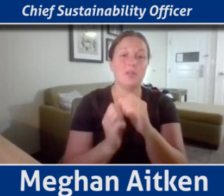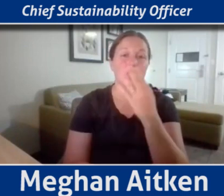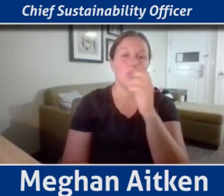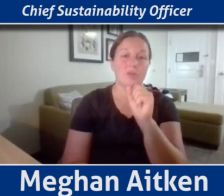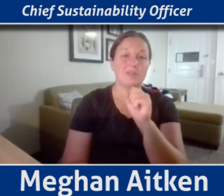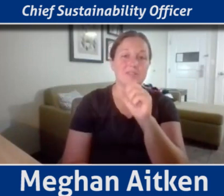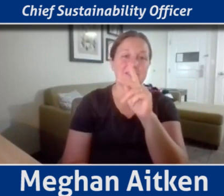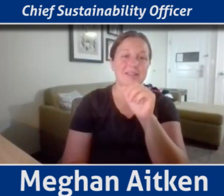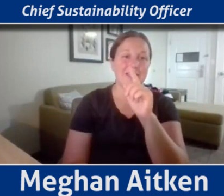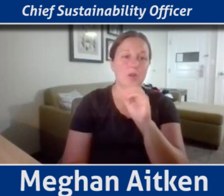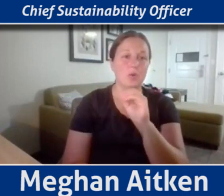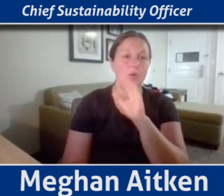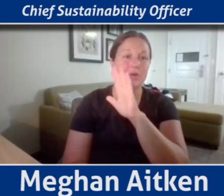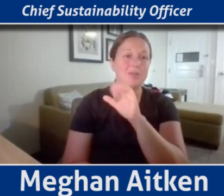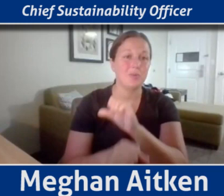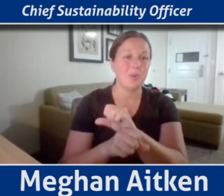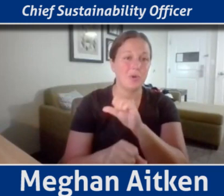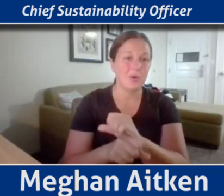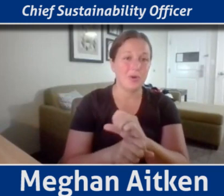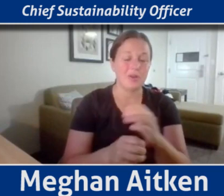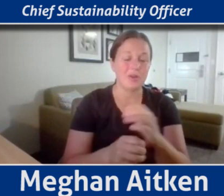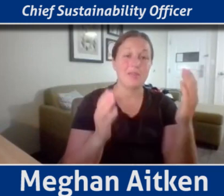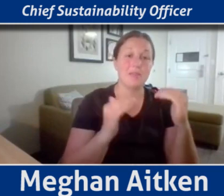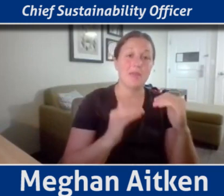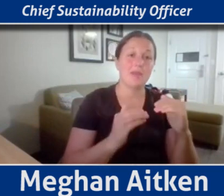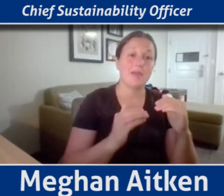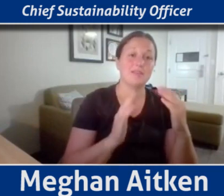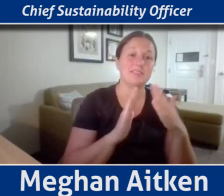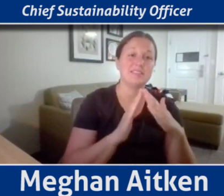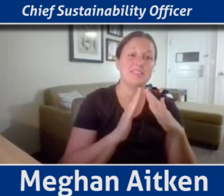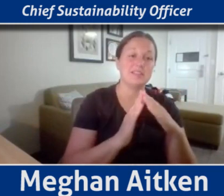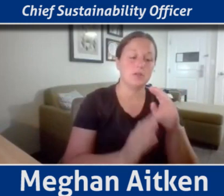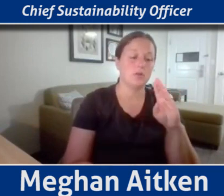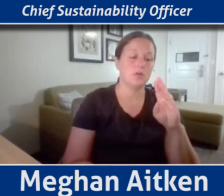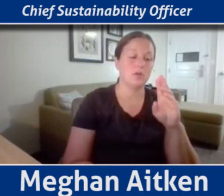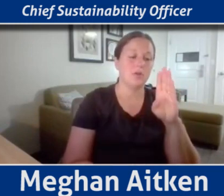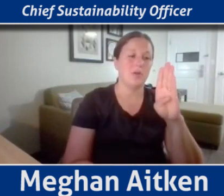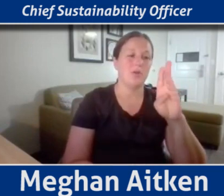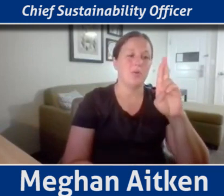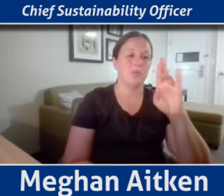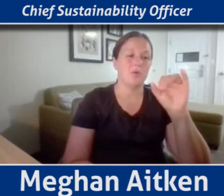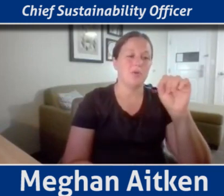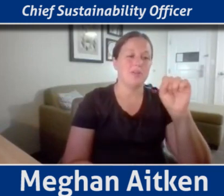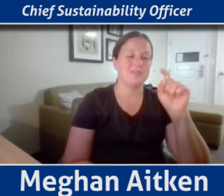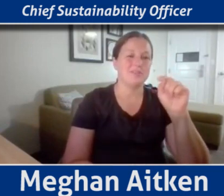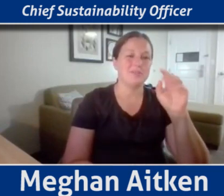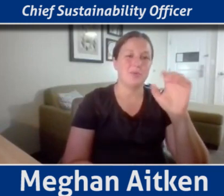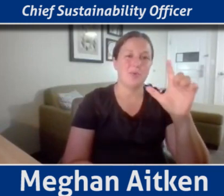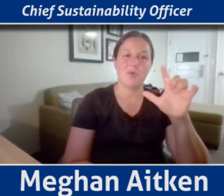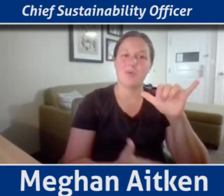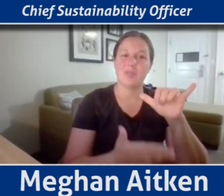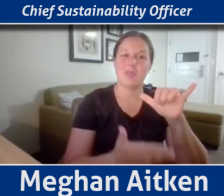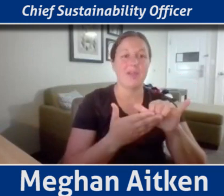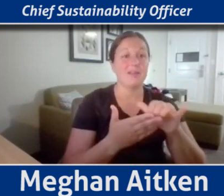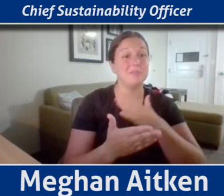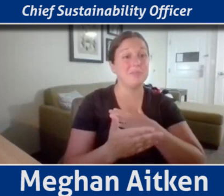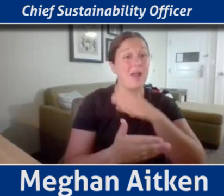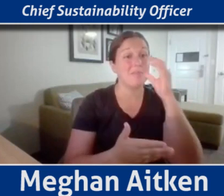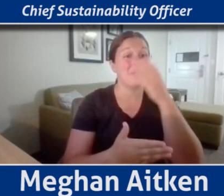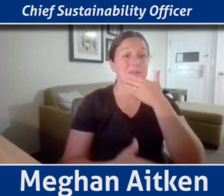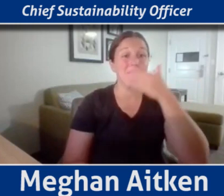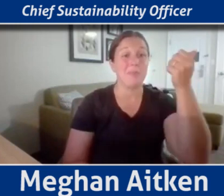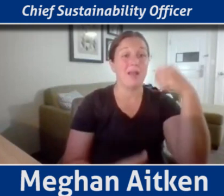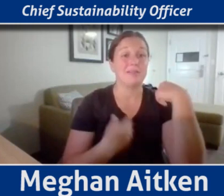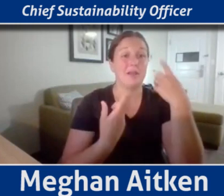So, and we have Bristol that I would say that would be the best that I've seen in regards to international